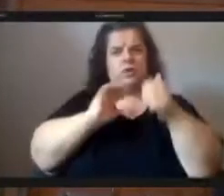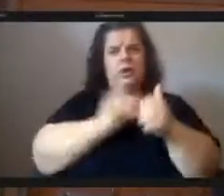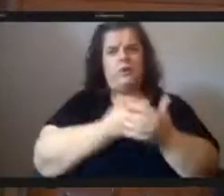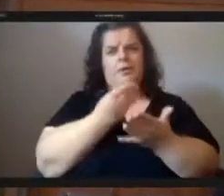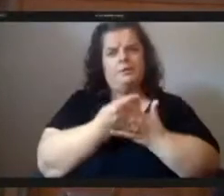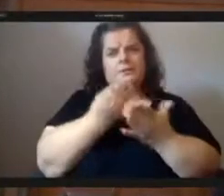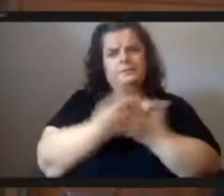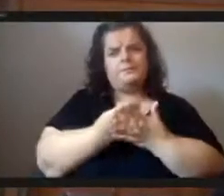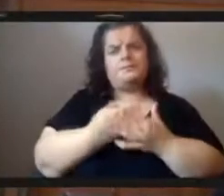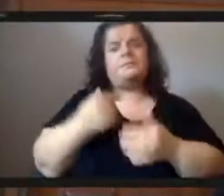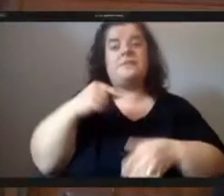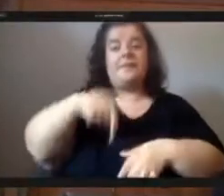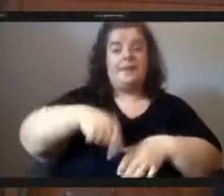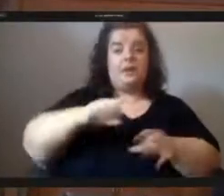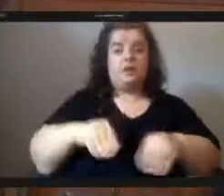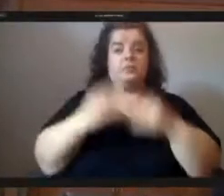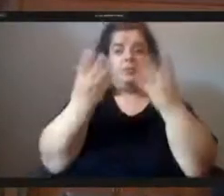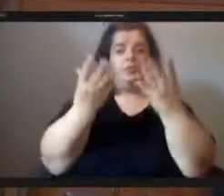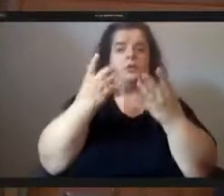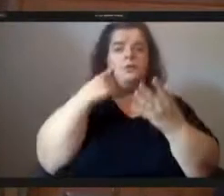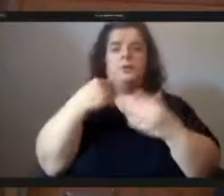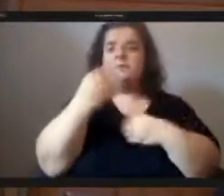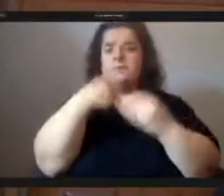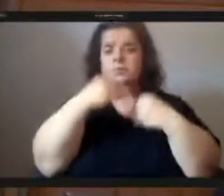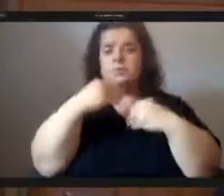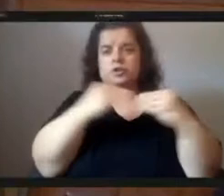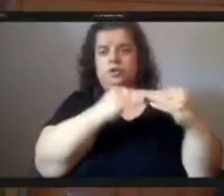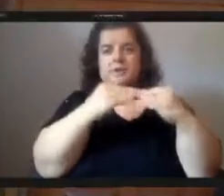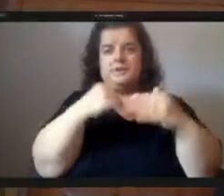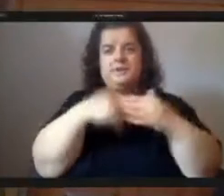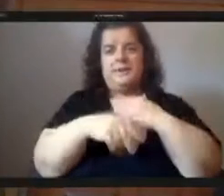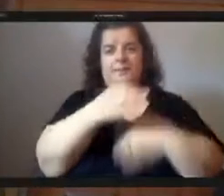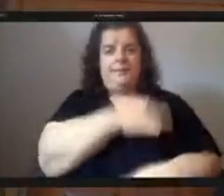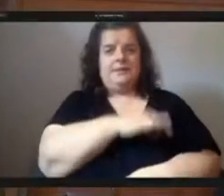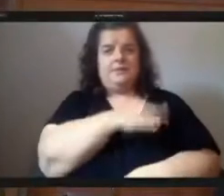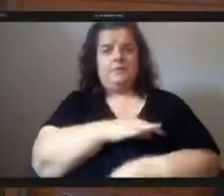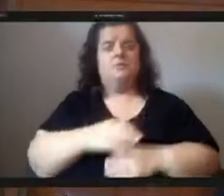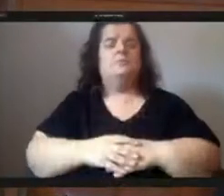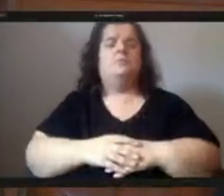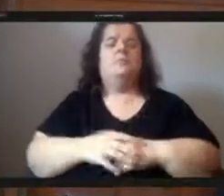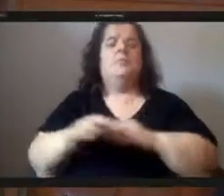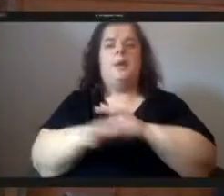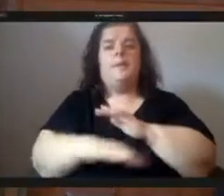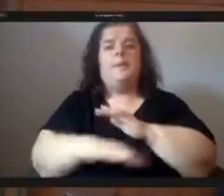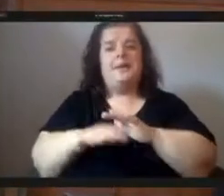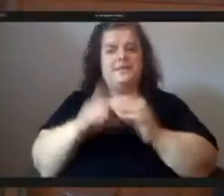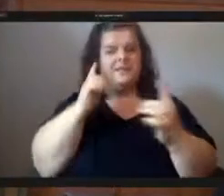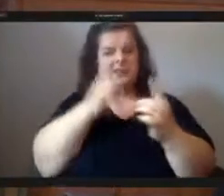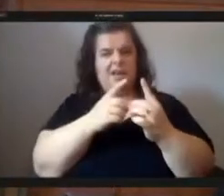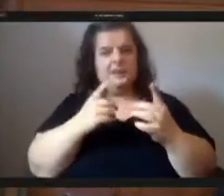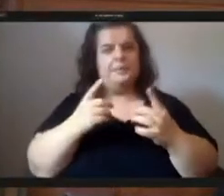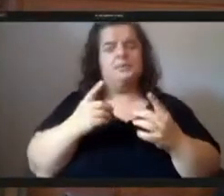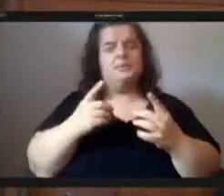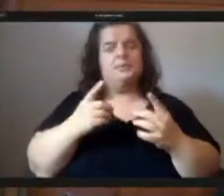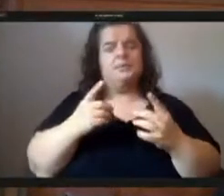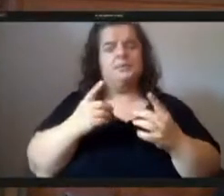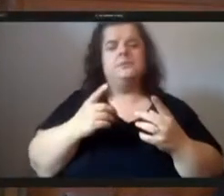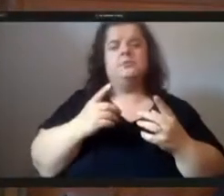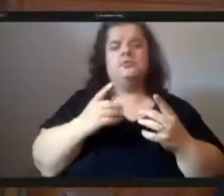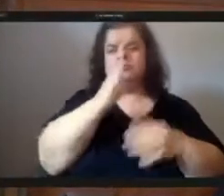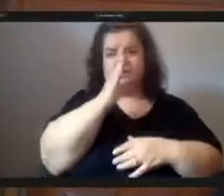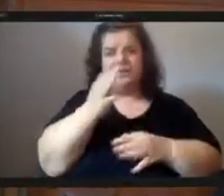propose a vote for a food justice fund in pittsburgh the basic concept of the fund is straightforward with a simple application